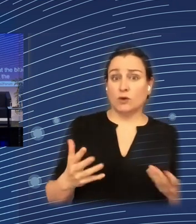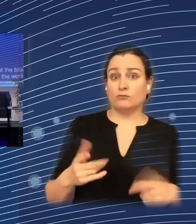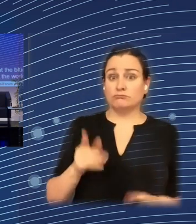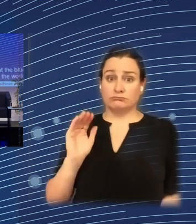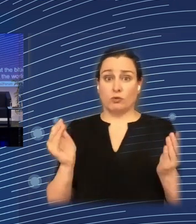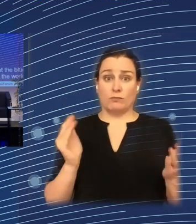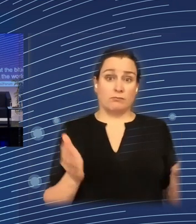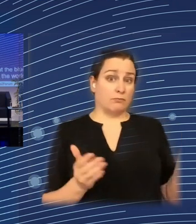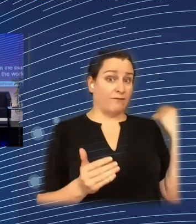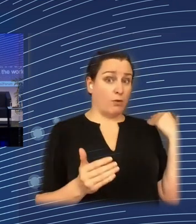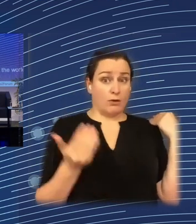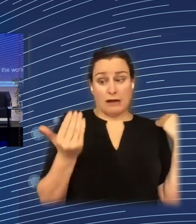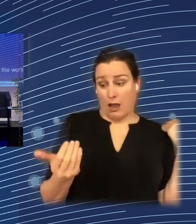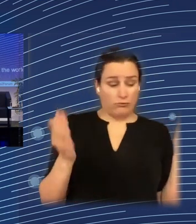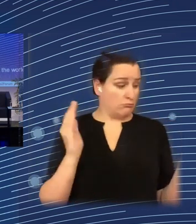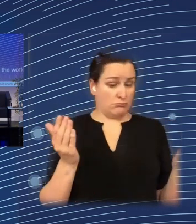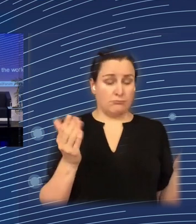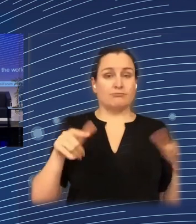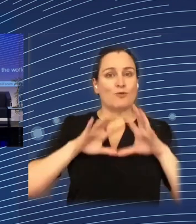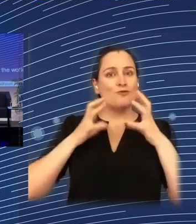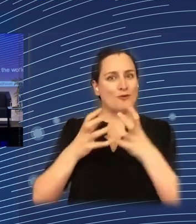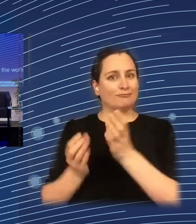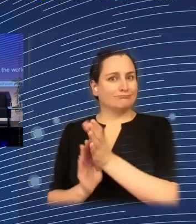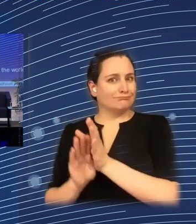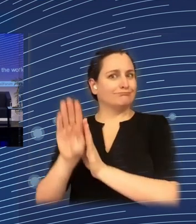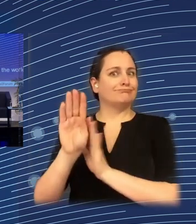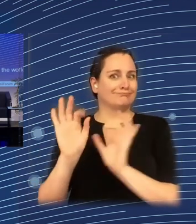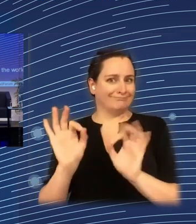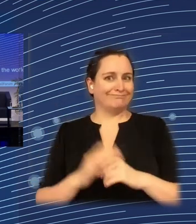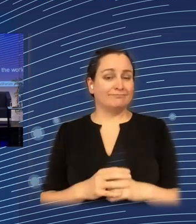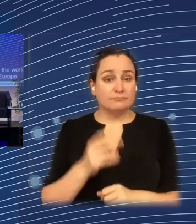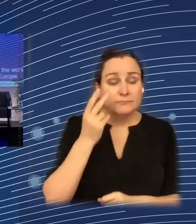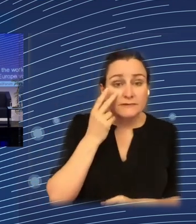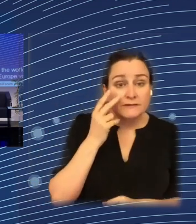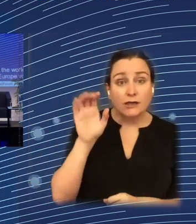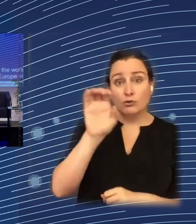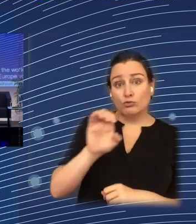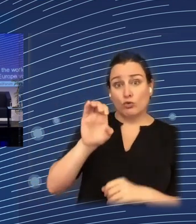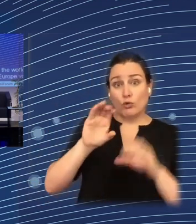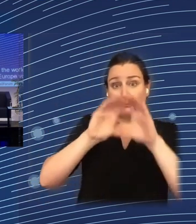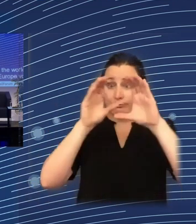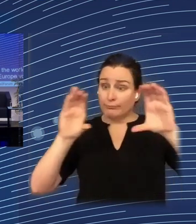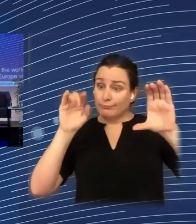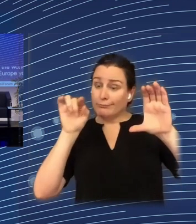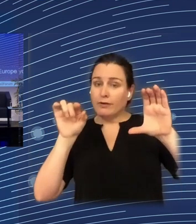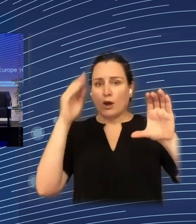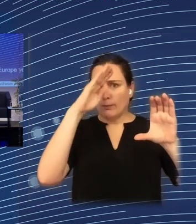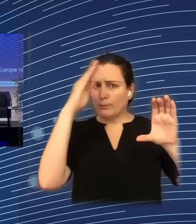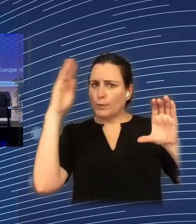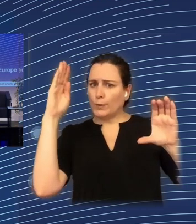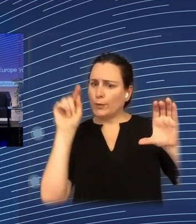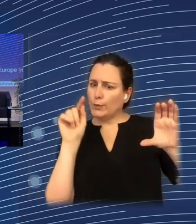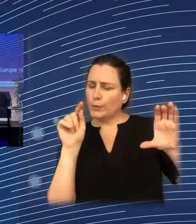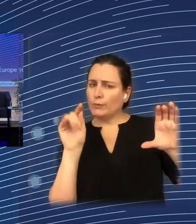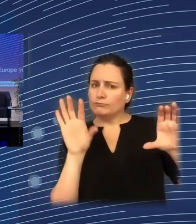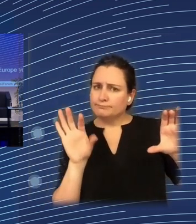Having said that, in Europe you see some blue colors, and those blue colors are mainly concentrated in countries that